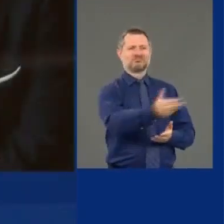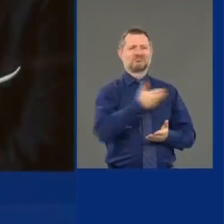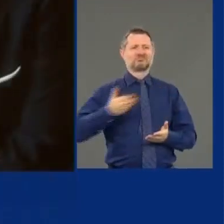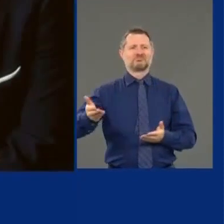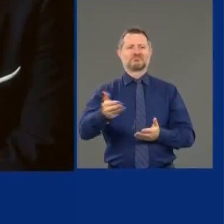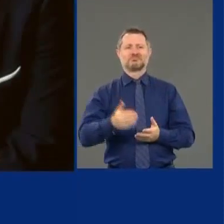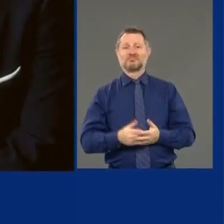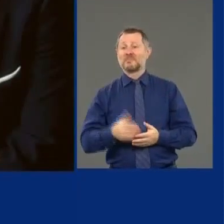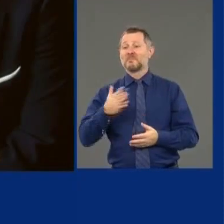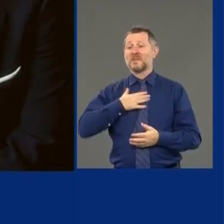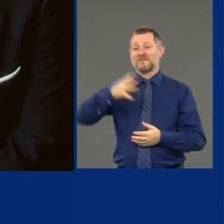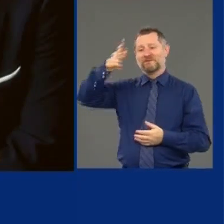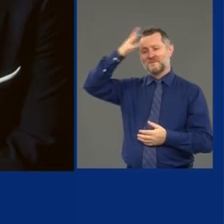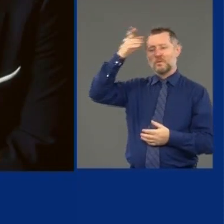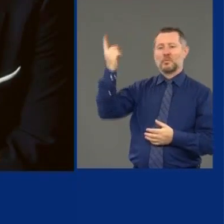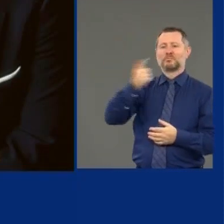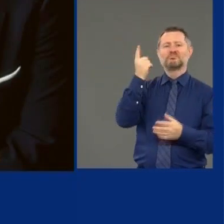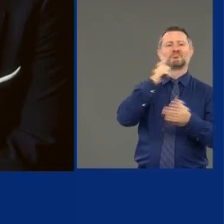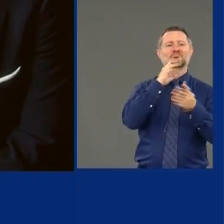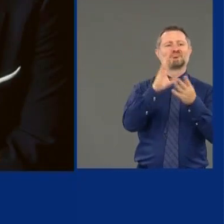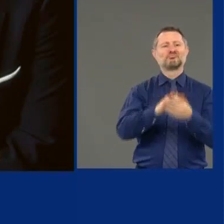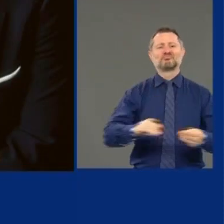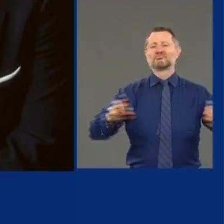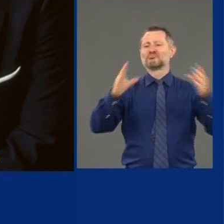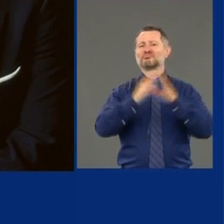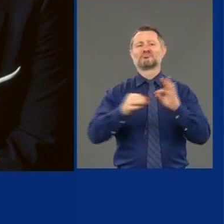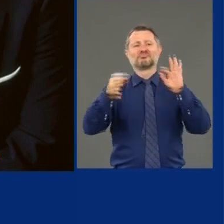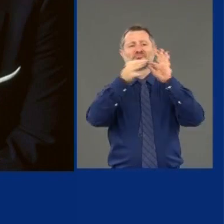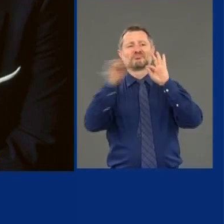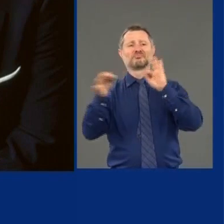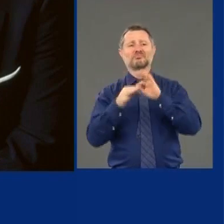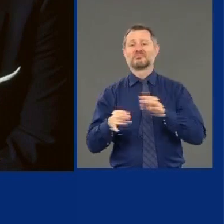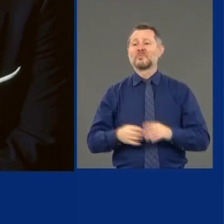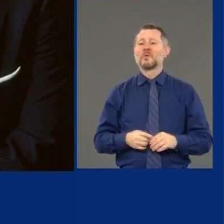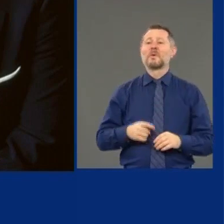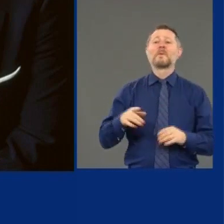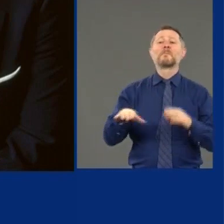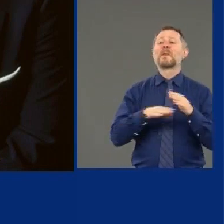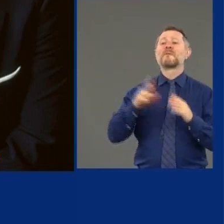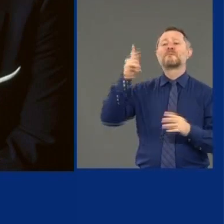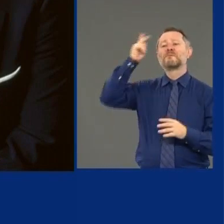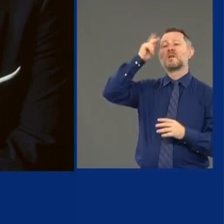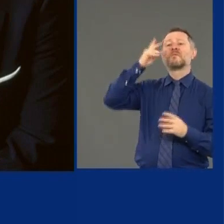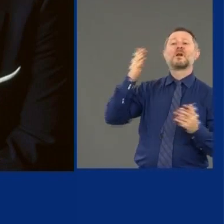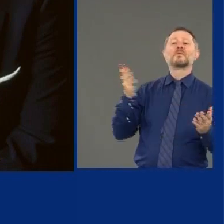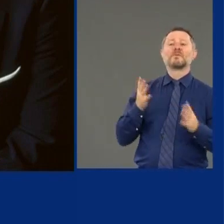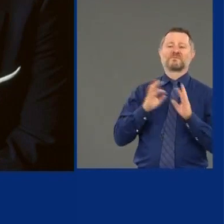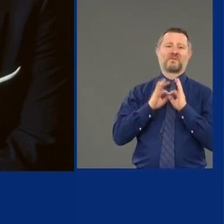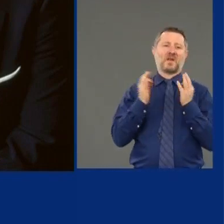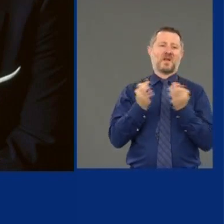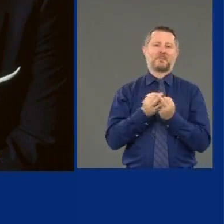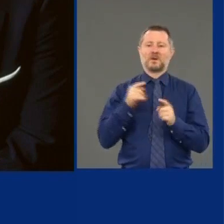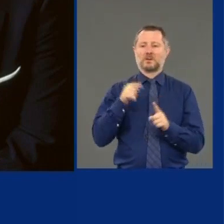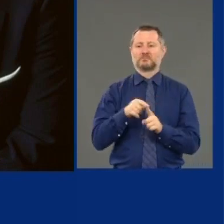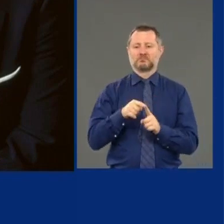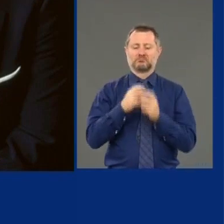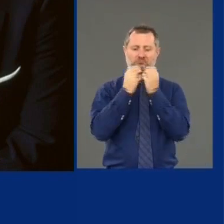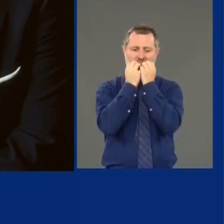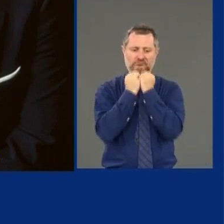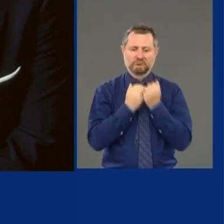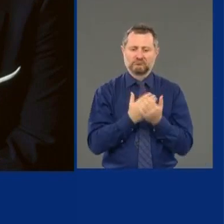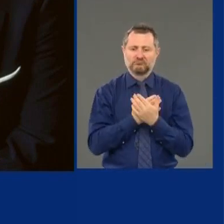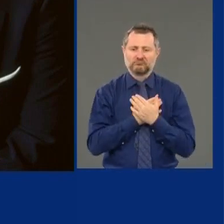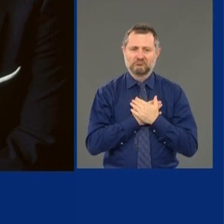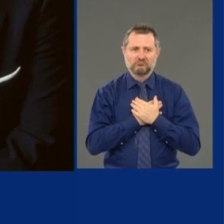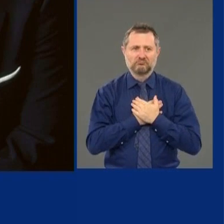My father always spoke about the fundamental philosophy of operating as a family. As a family, we take